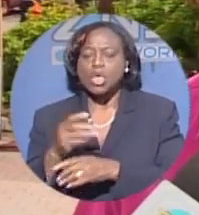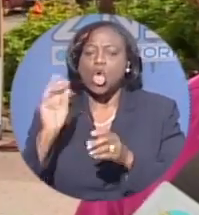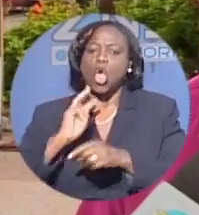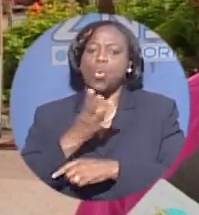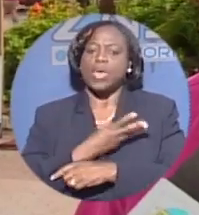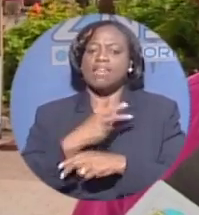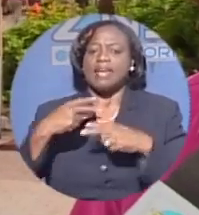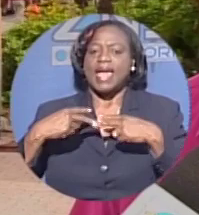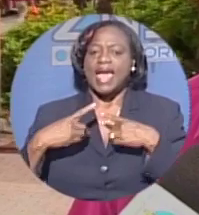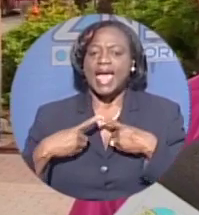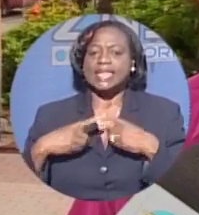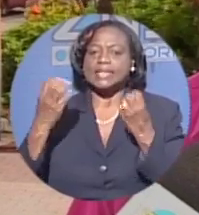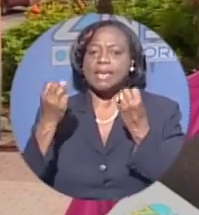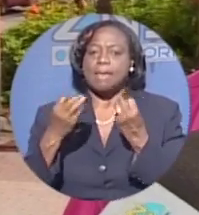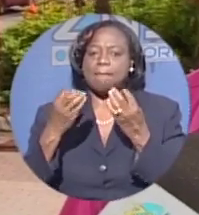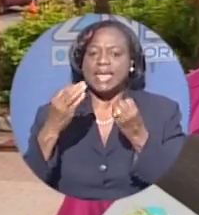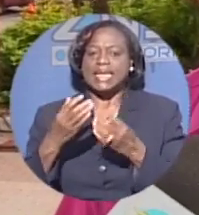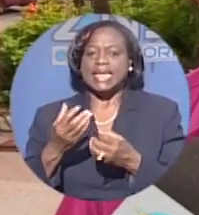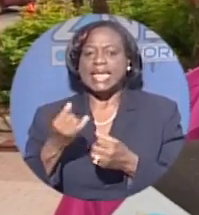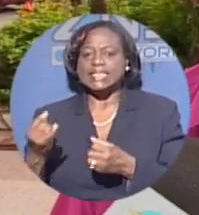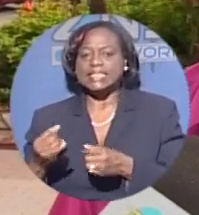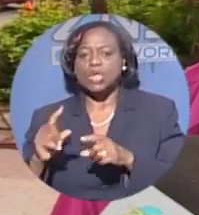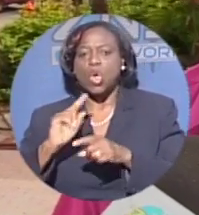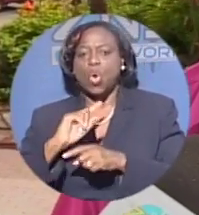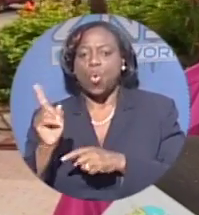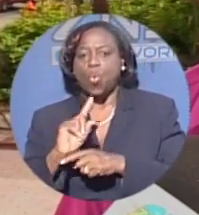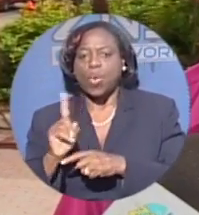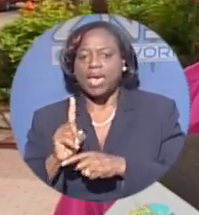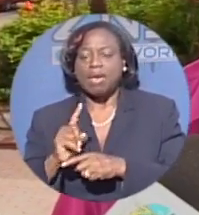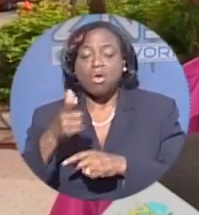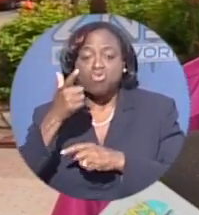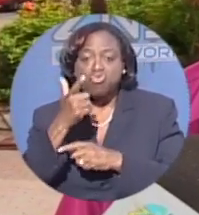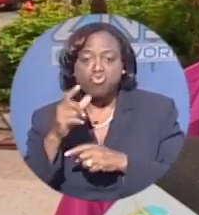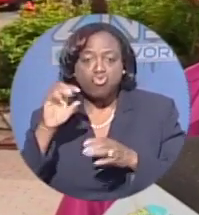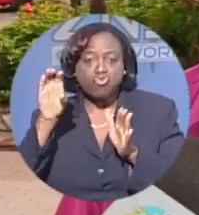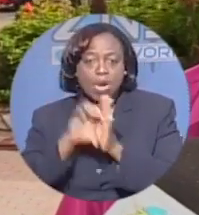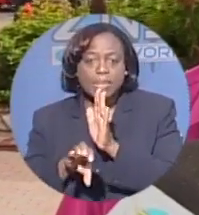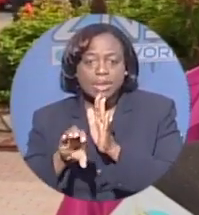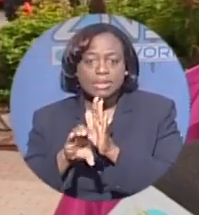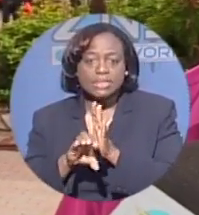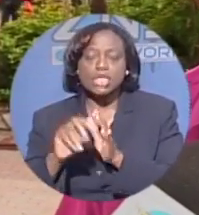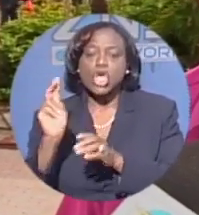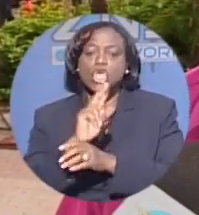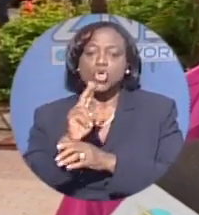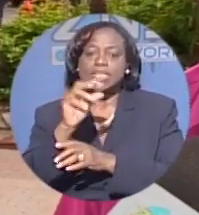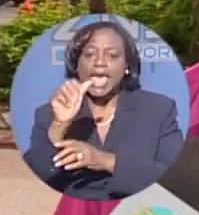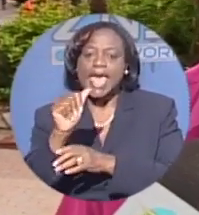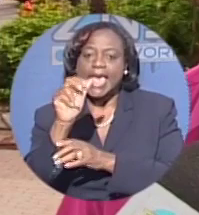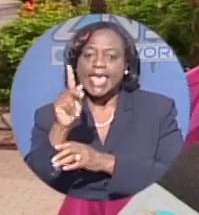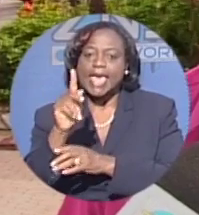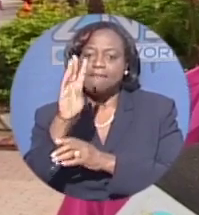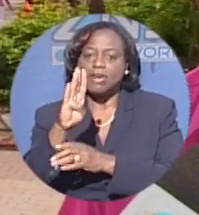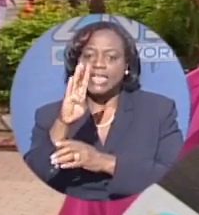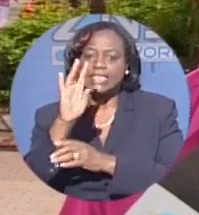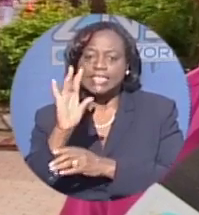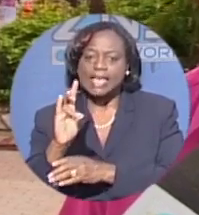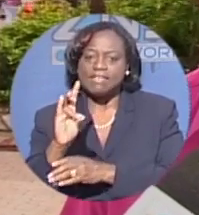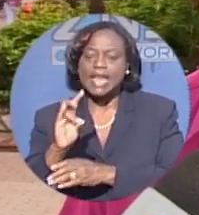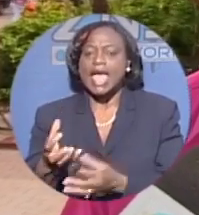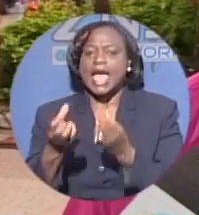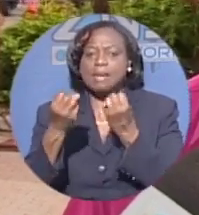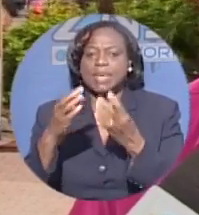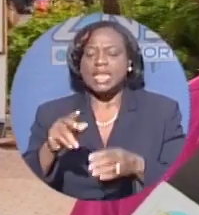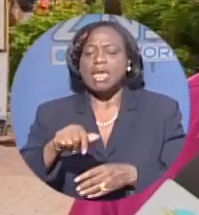instances where criminals have been using AK-47 and other high-powered assault